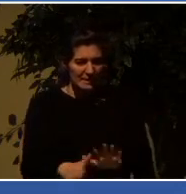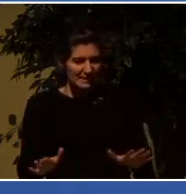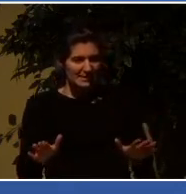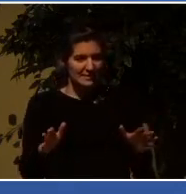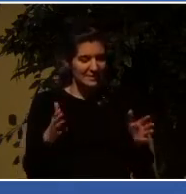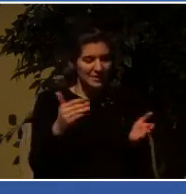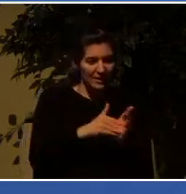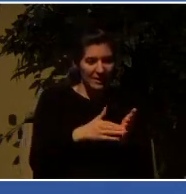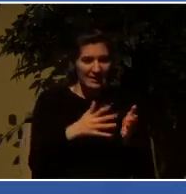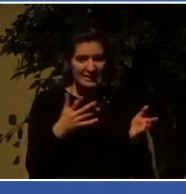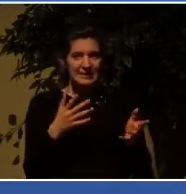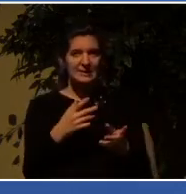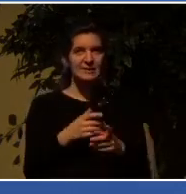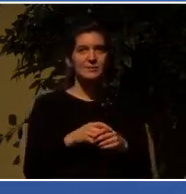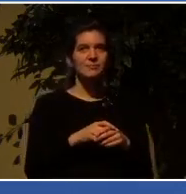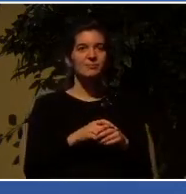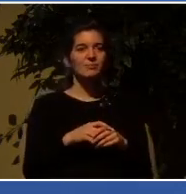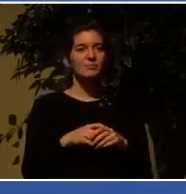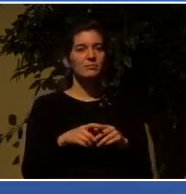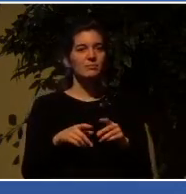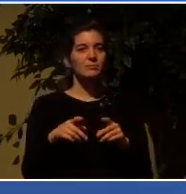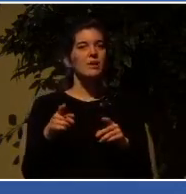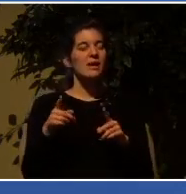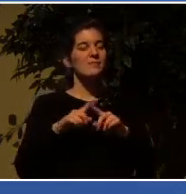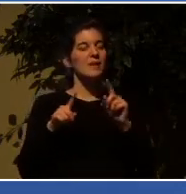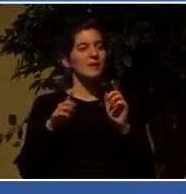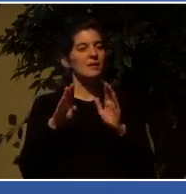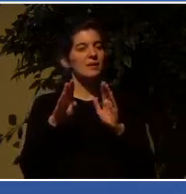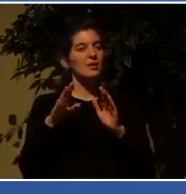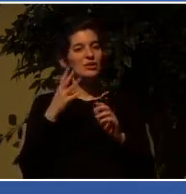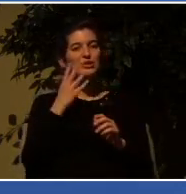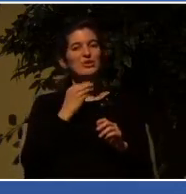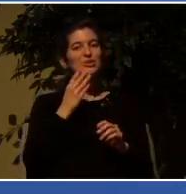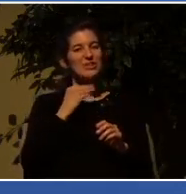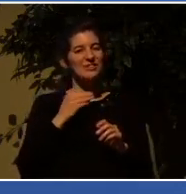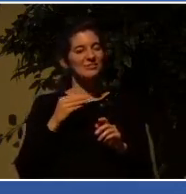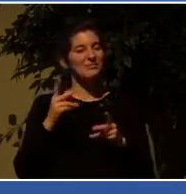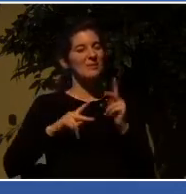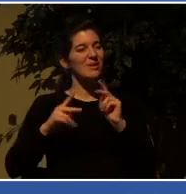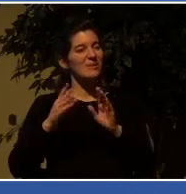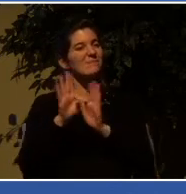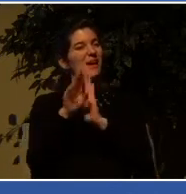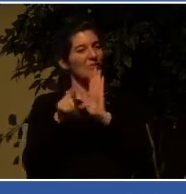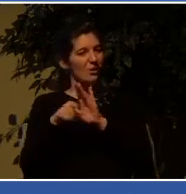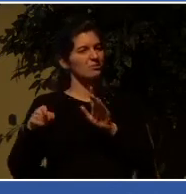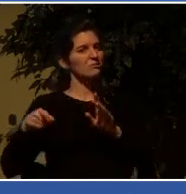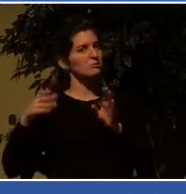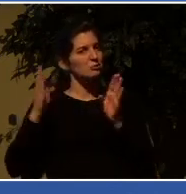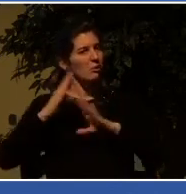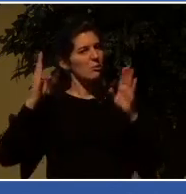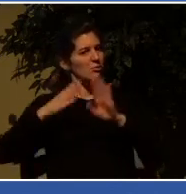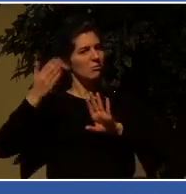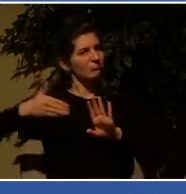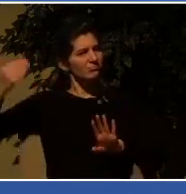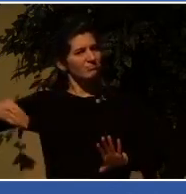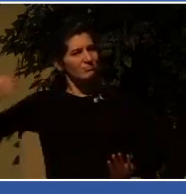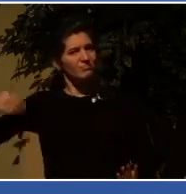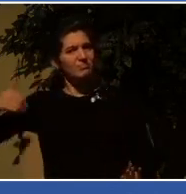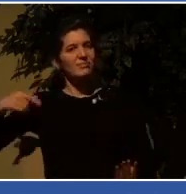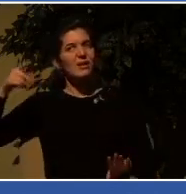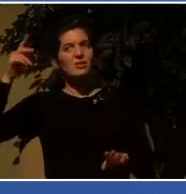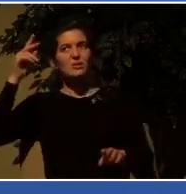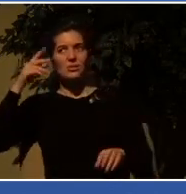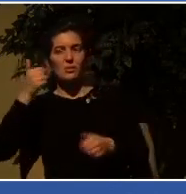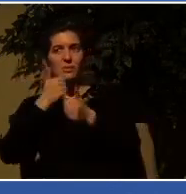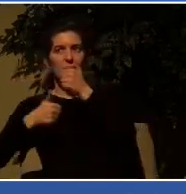Jews causing trouble everywhere, they short-circuited the process of justice, beat the